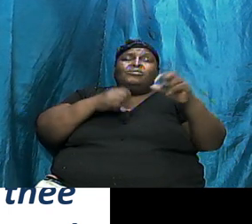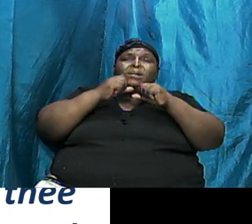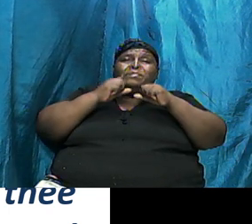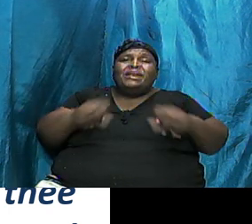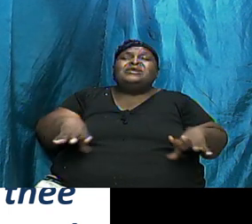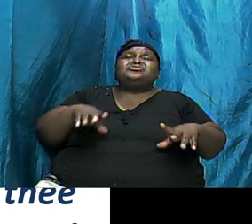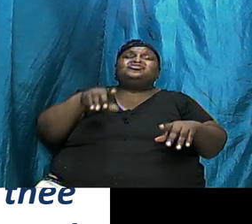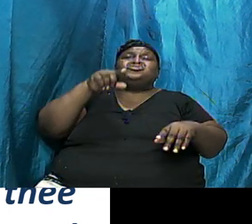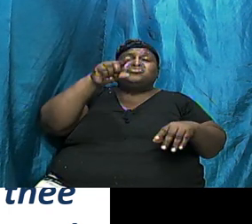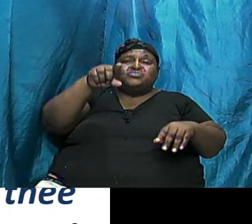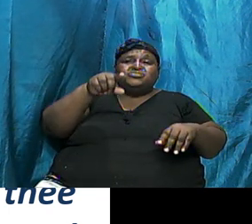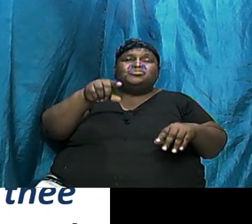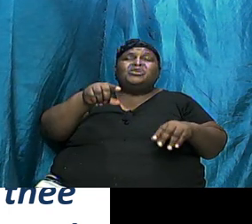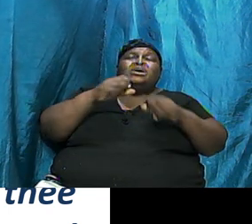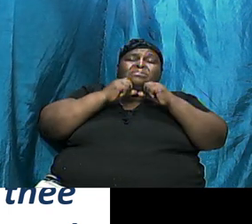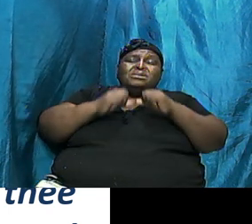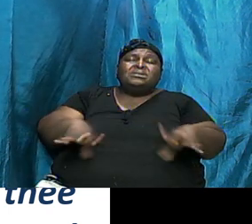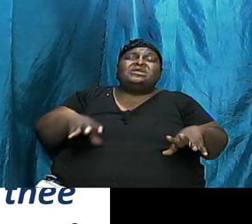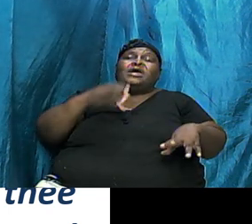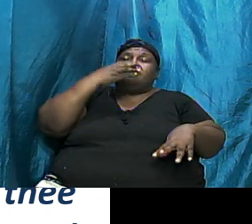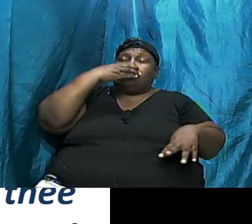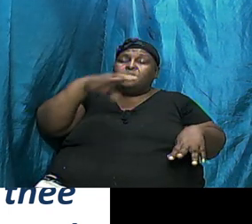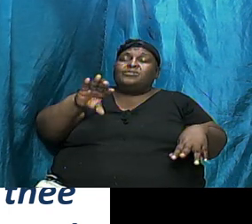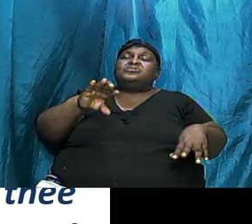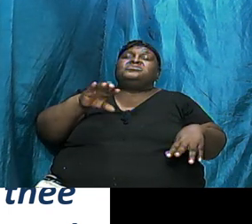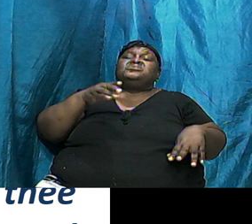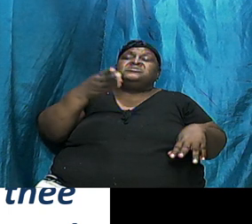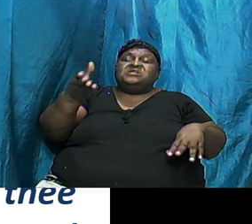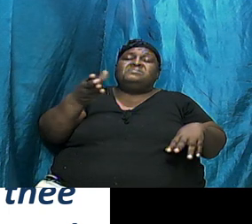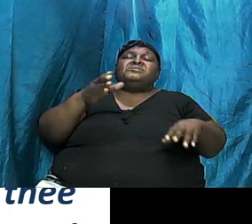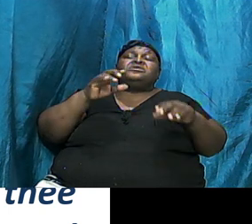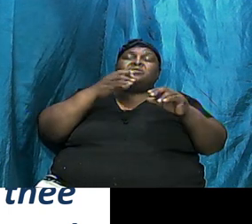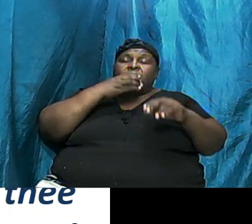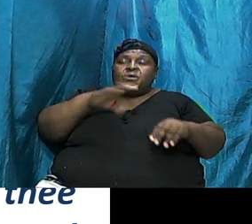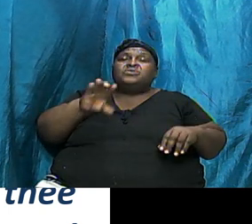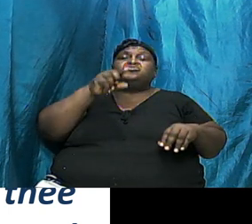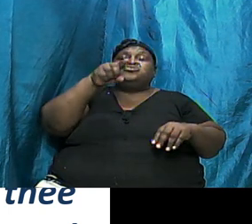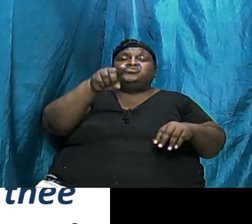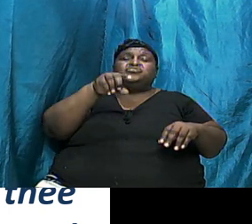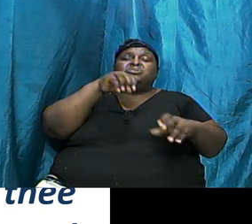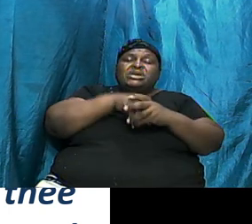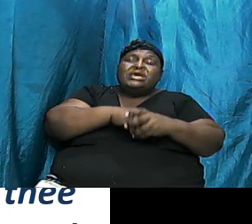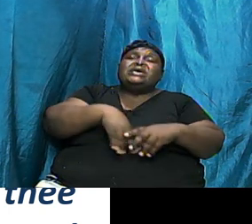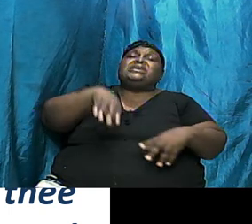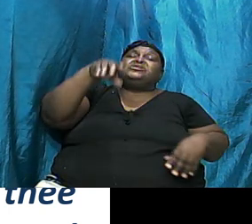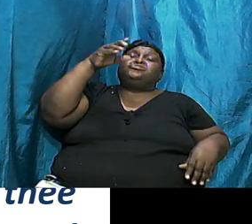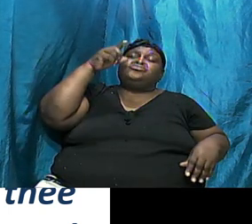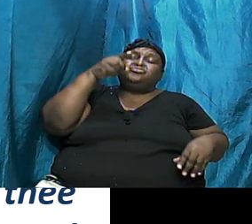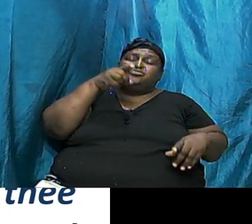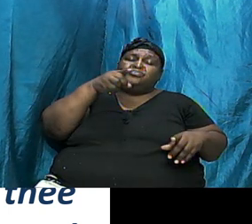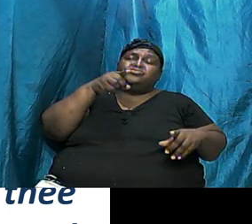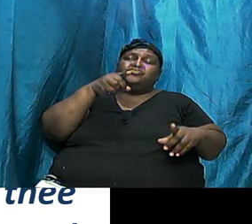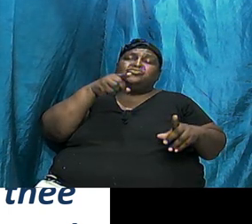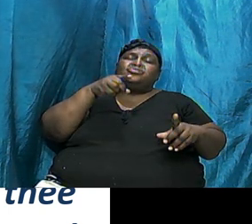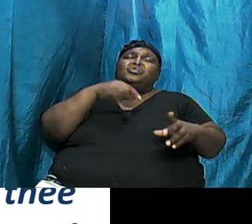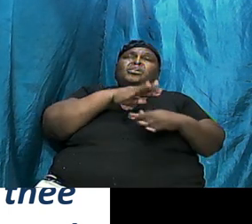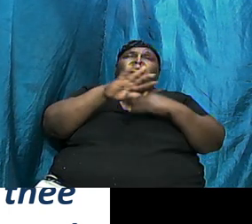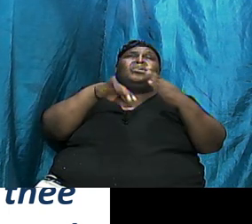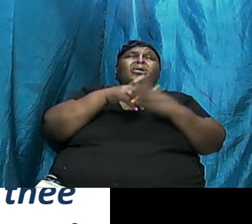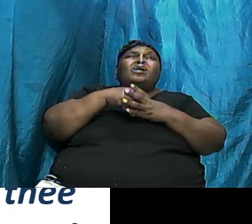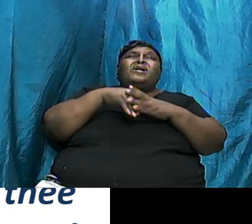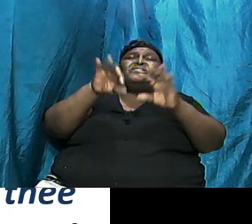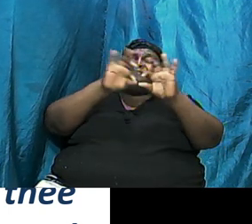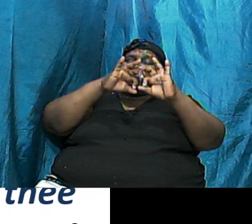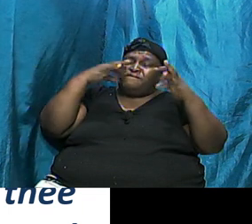Them That Bless thee And Curse Him That Curse And In Thee Shall All The